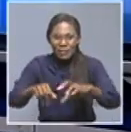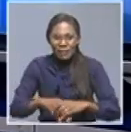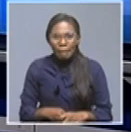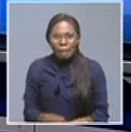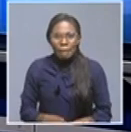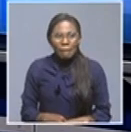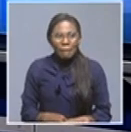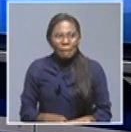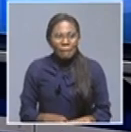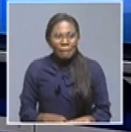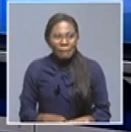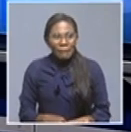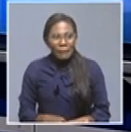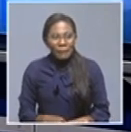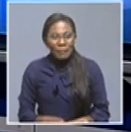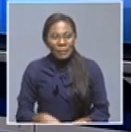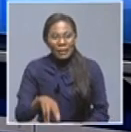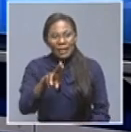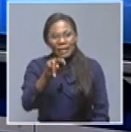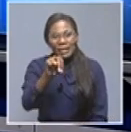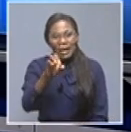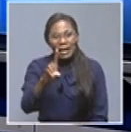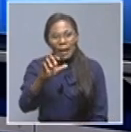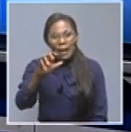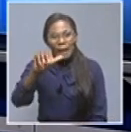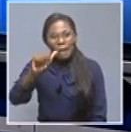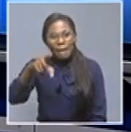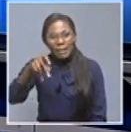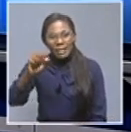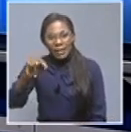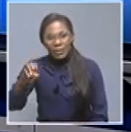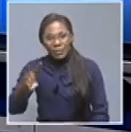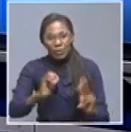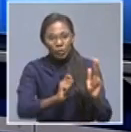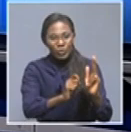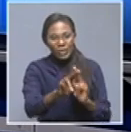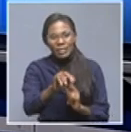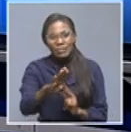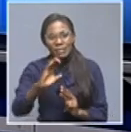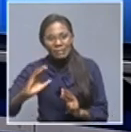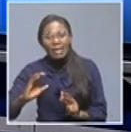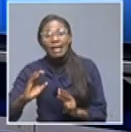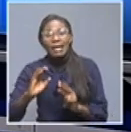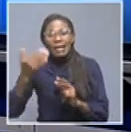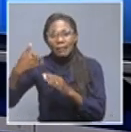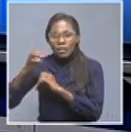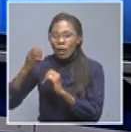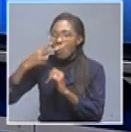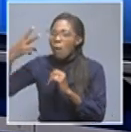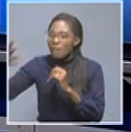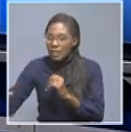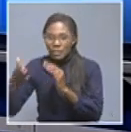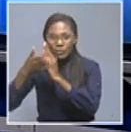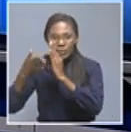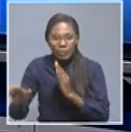Well that's Tapanda Shia coming to us live after witnessing the launch of the Totem